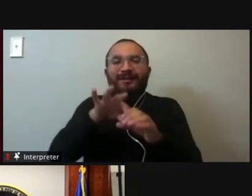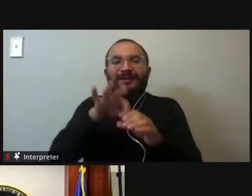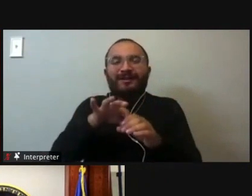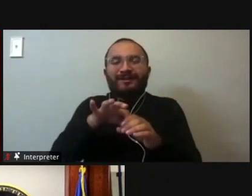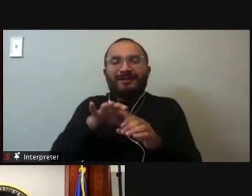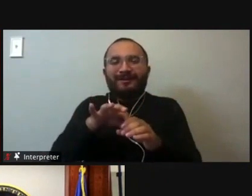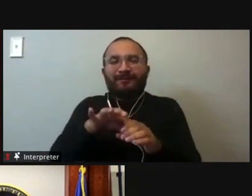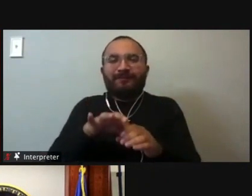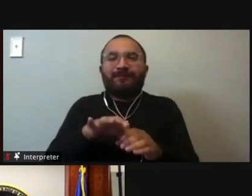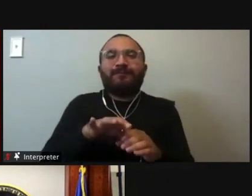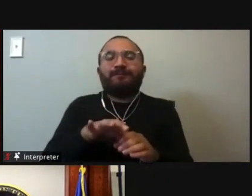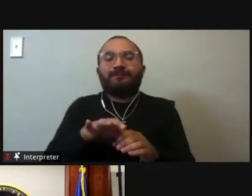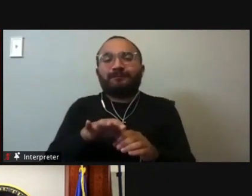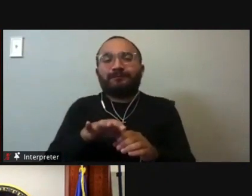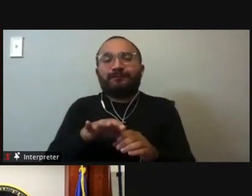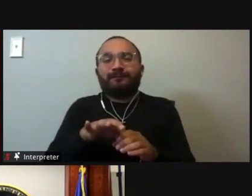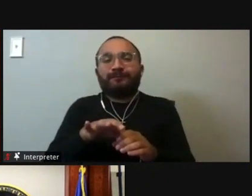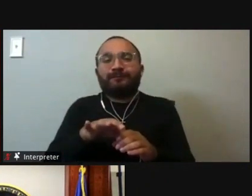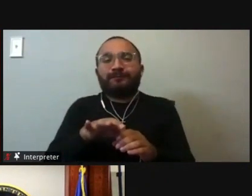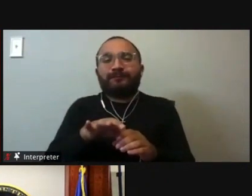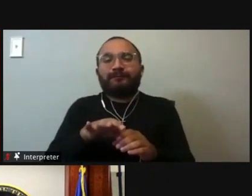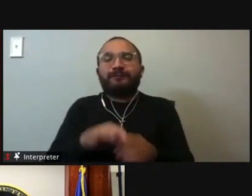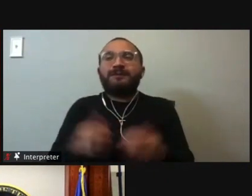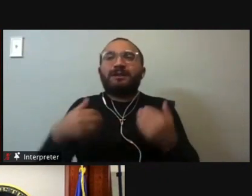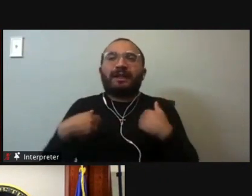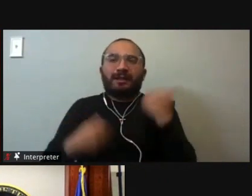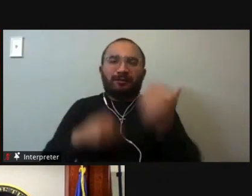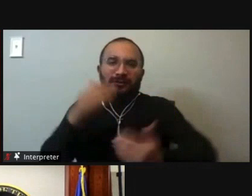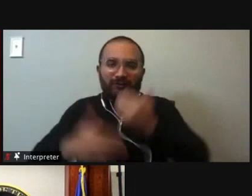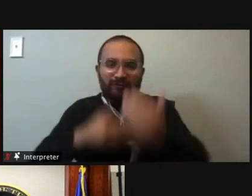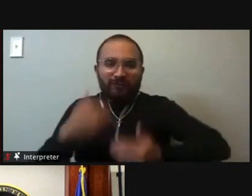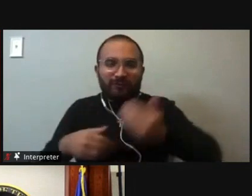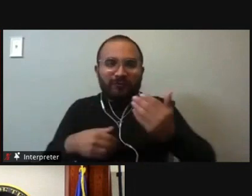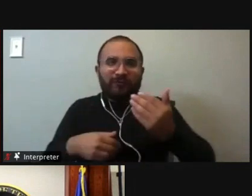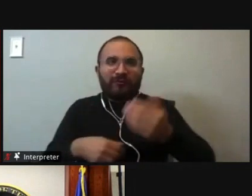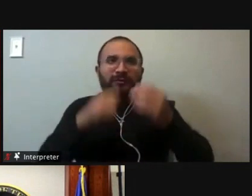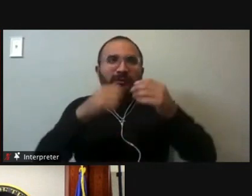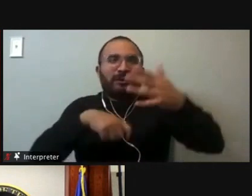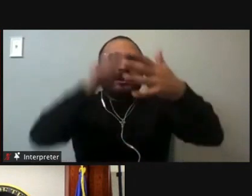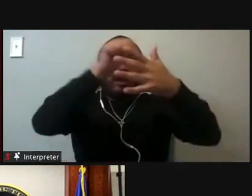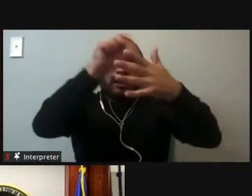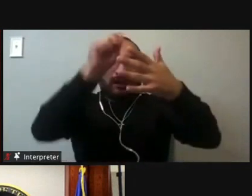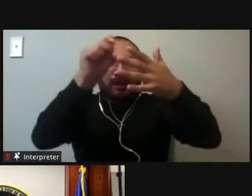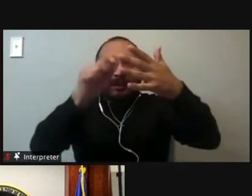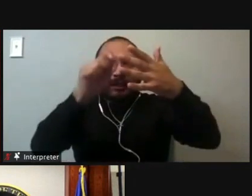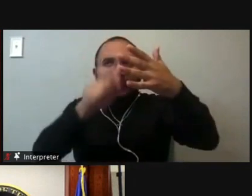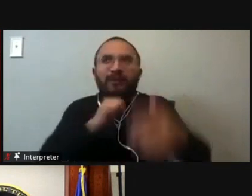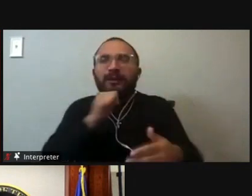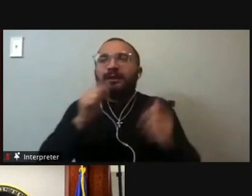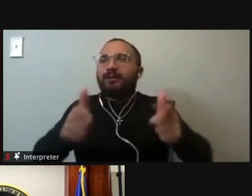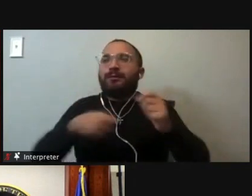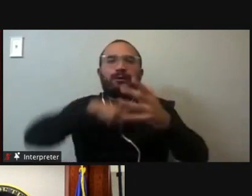which means that voters now have to go through and pick each candidate individually. And this includes judicial races, which